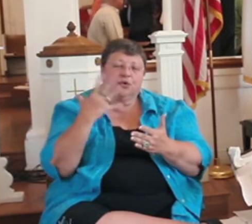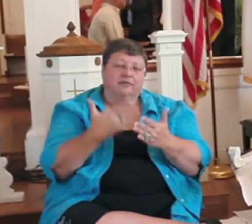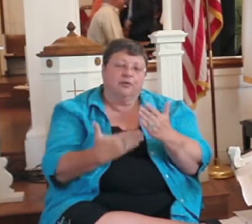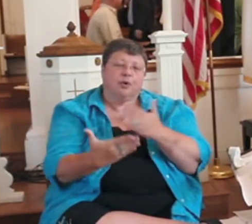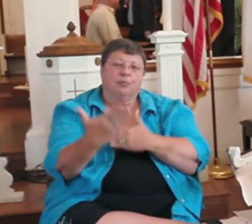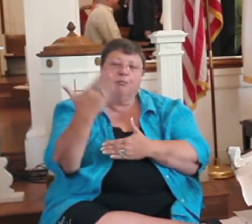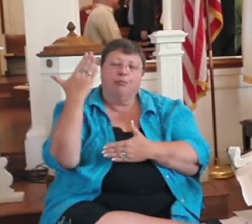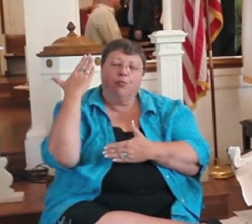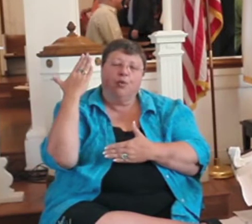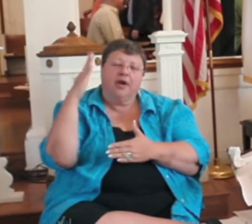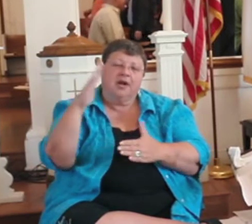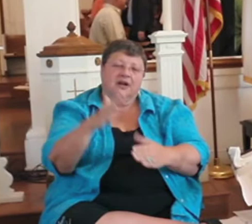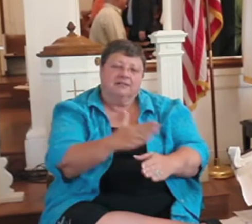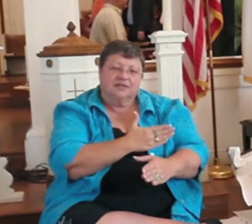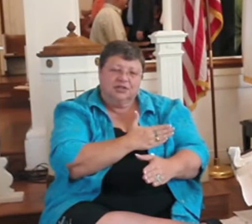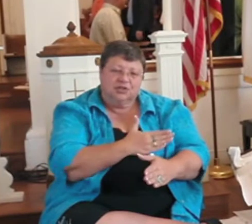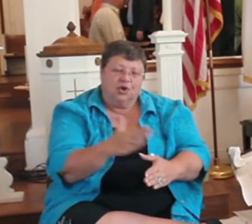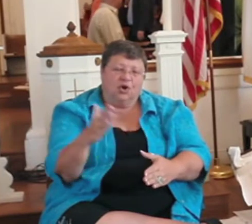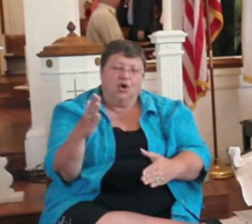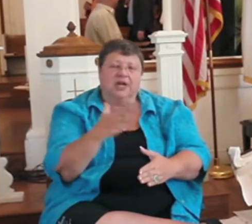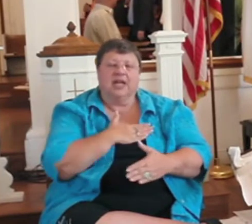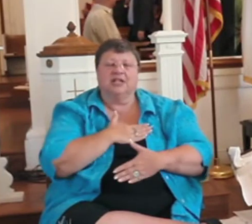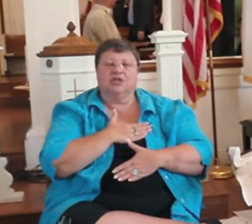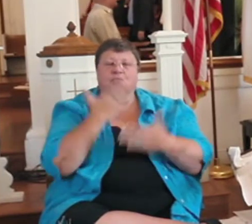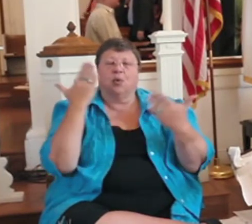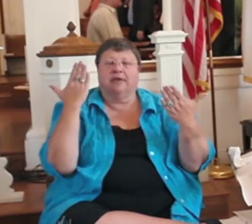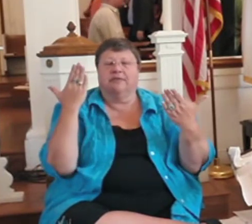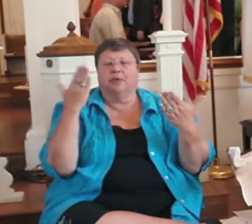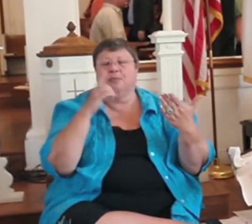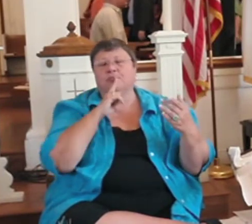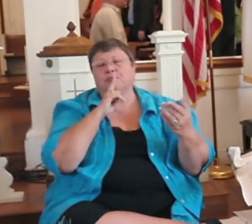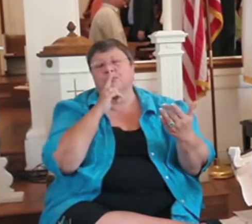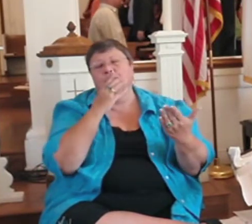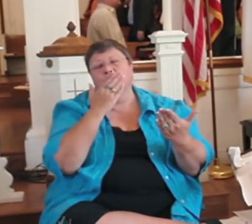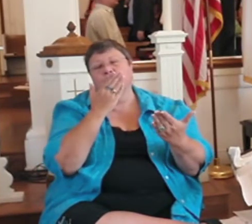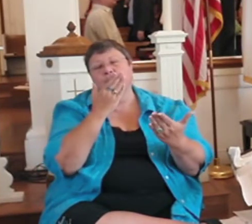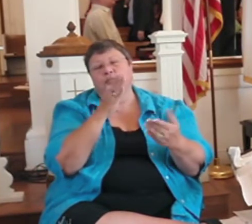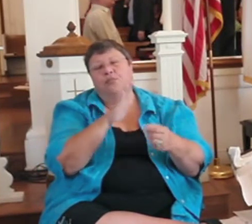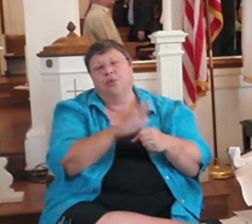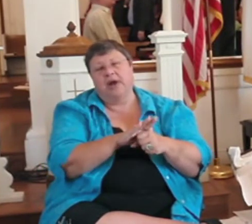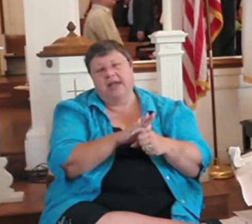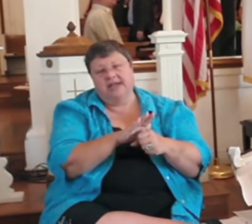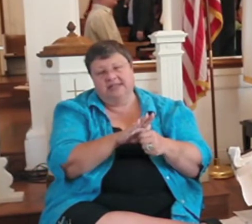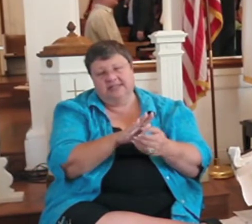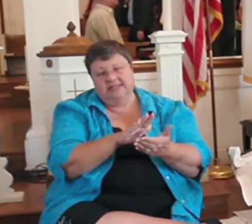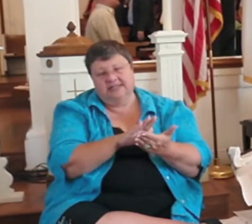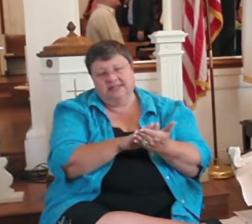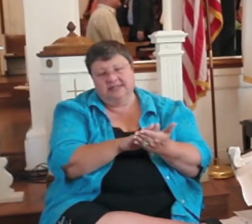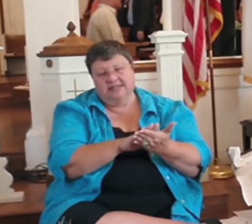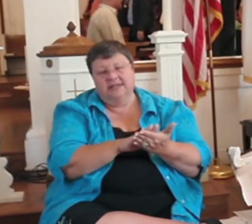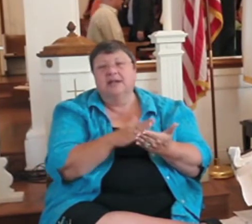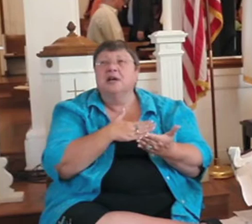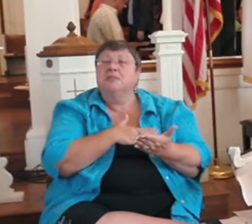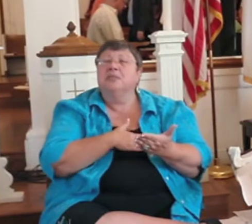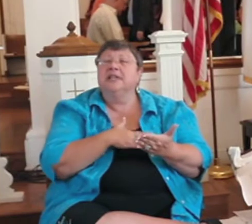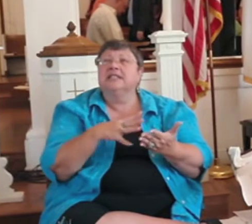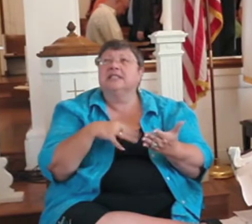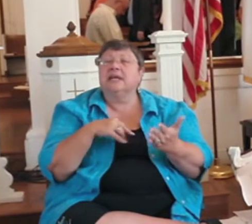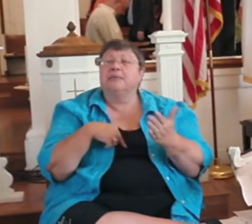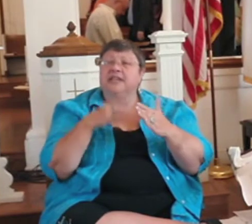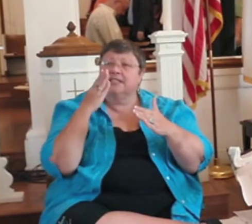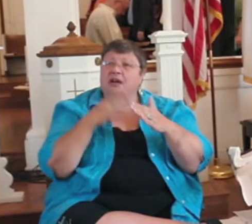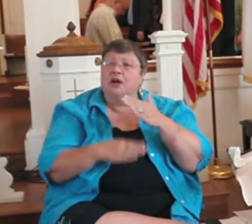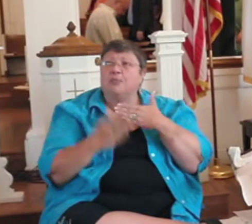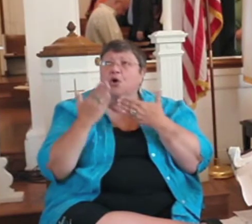of song and joyful praise. Please accept these humble offerings in service